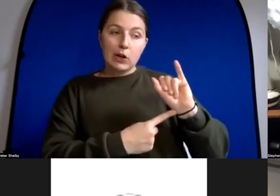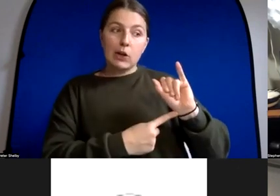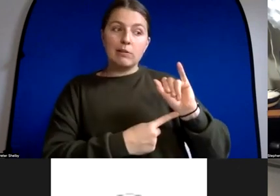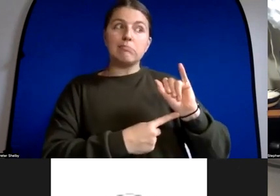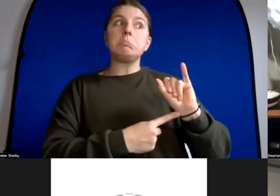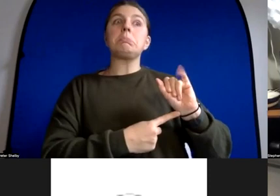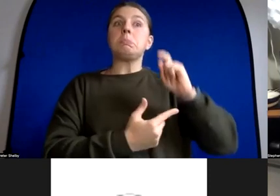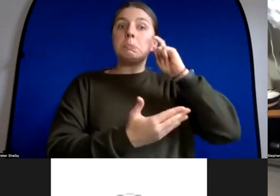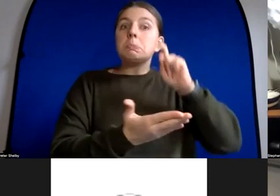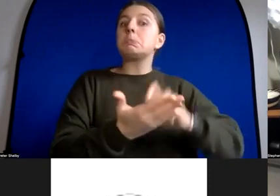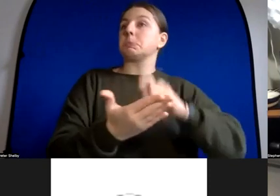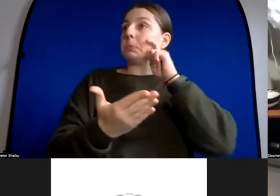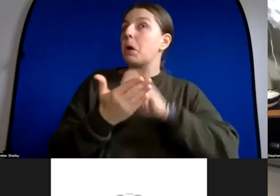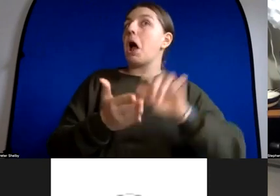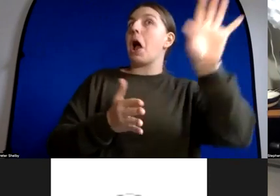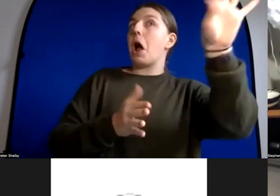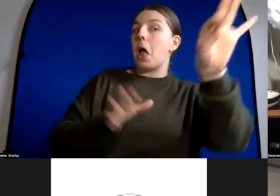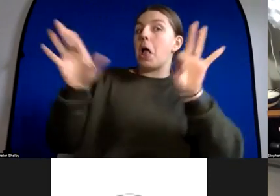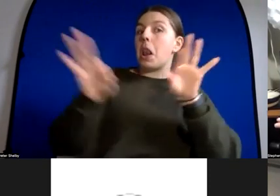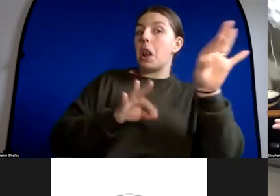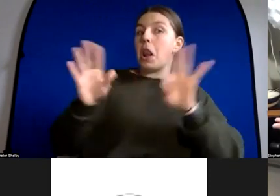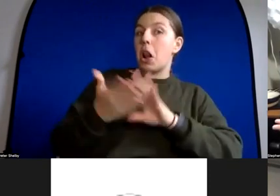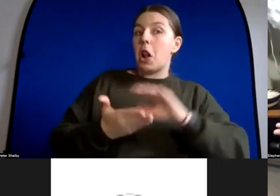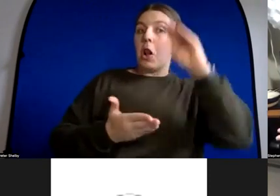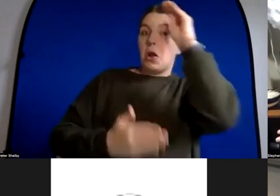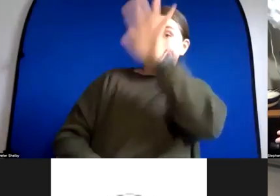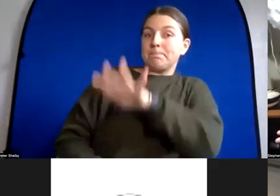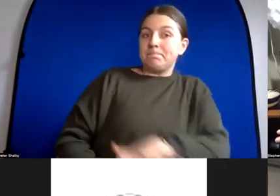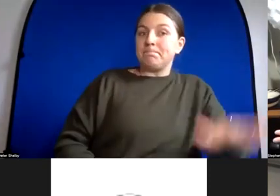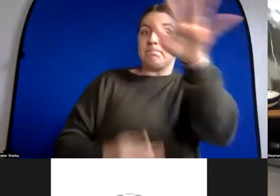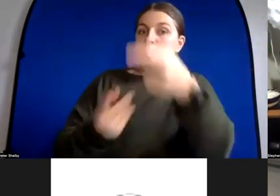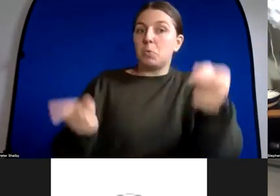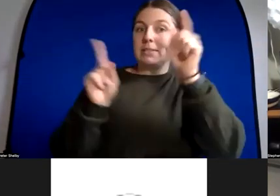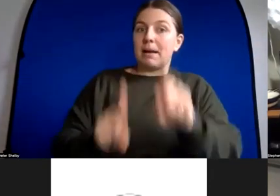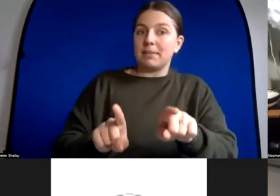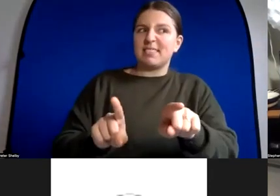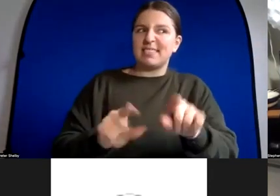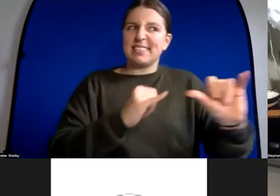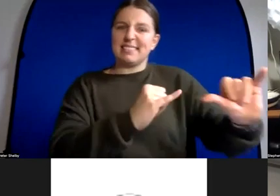what we do and share in the public environment because that's what we do as people